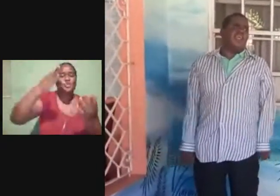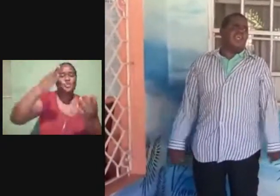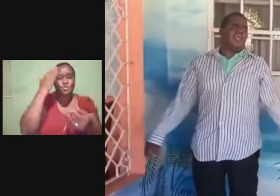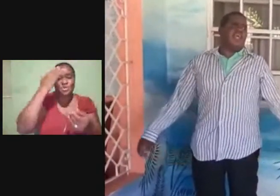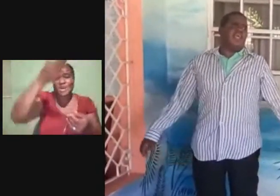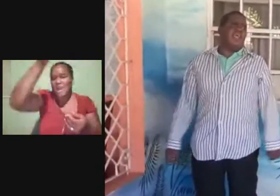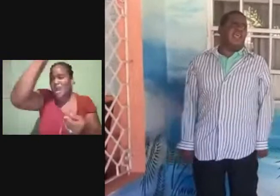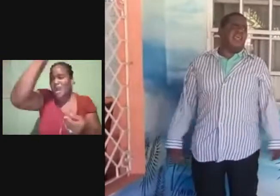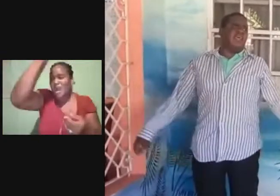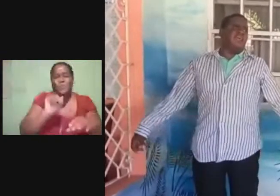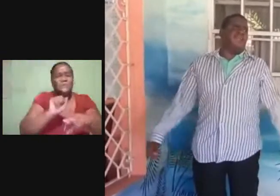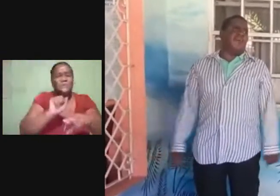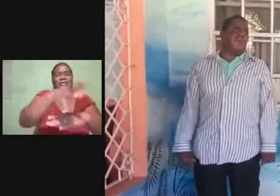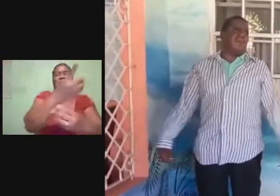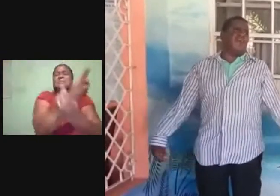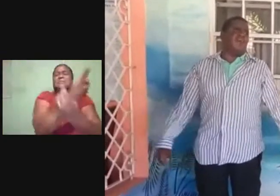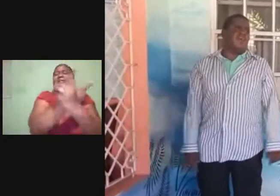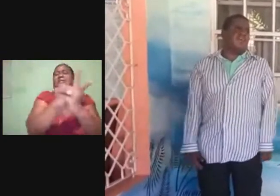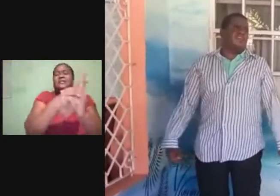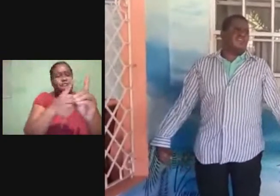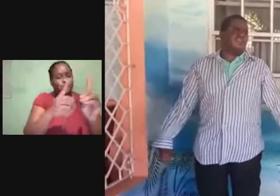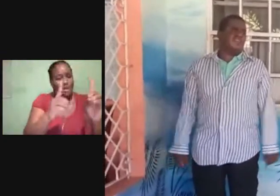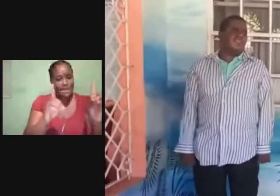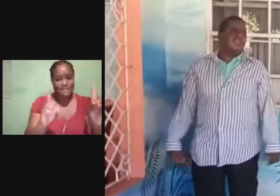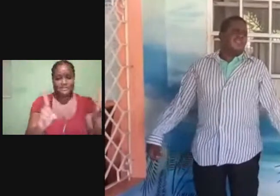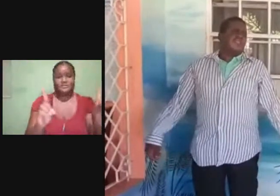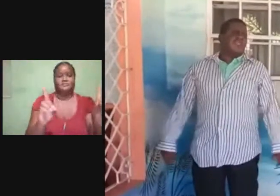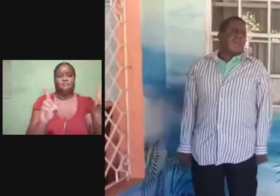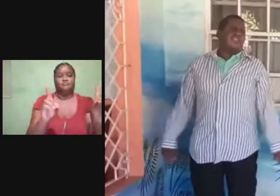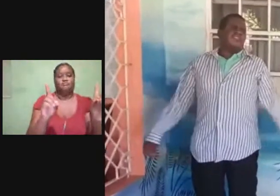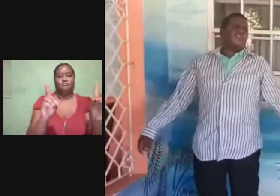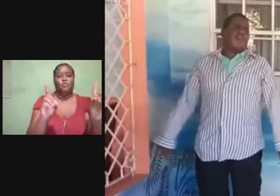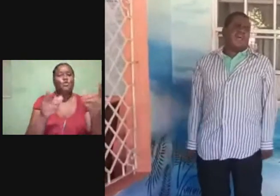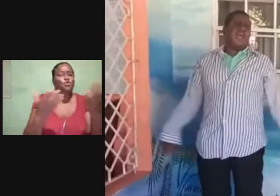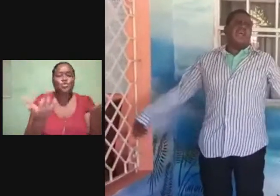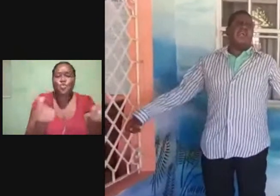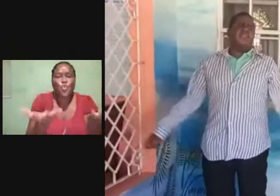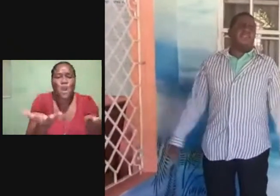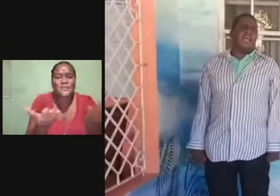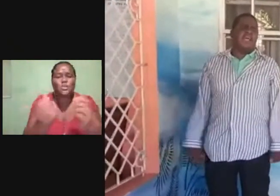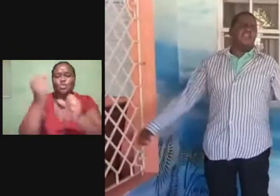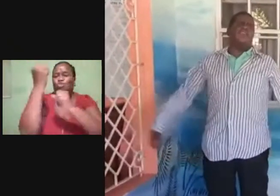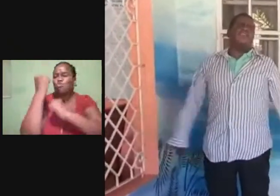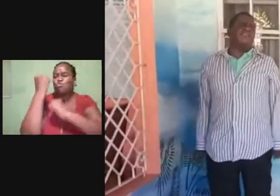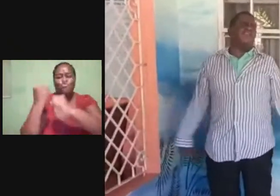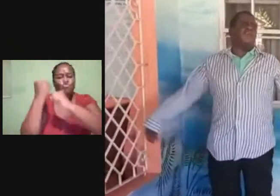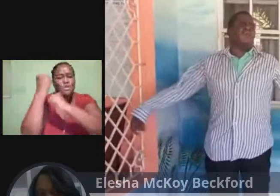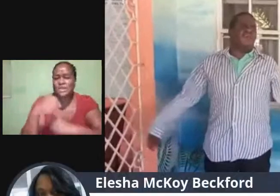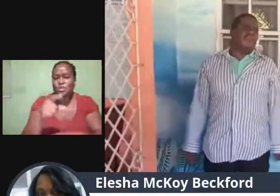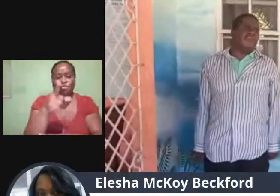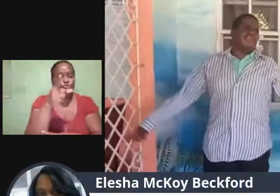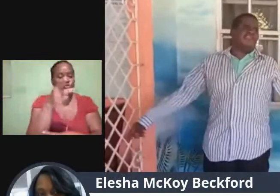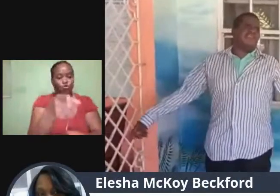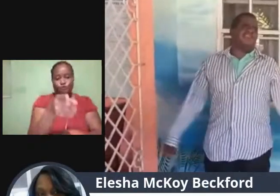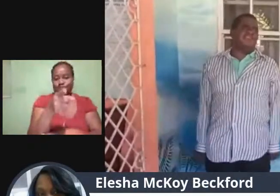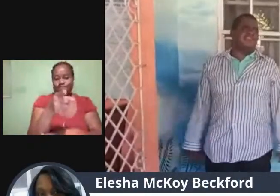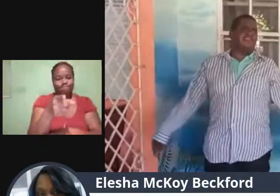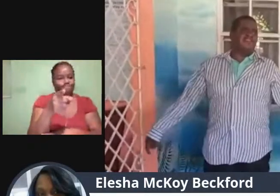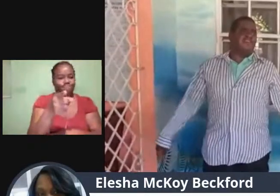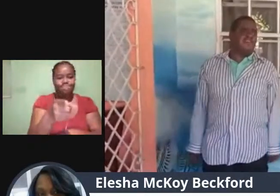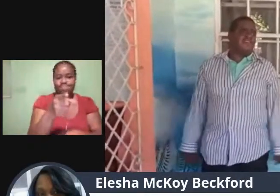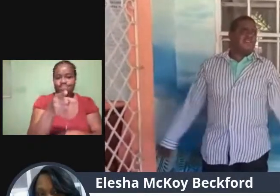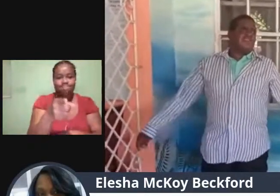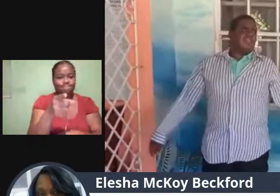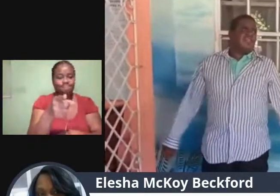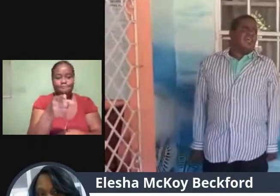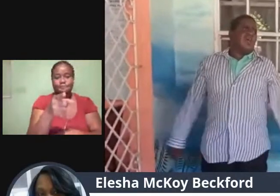deliver And strengthen you And strengthen you Rain up